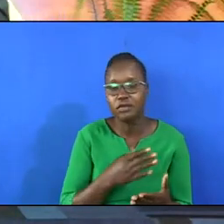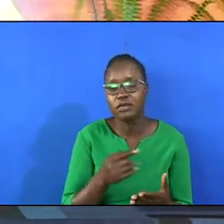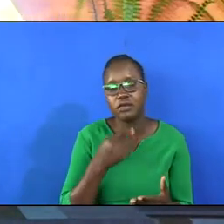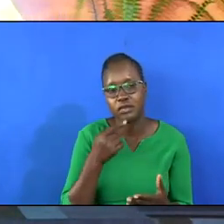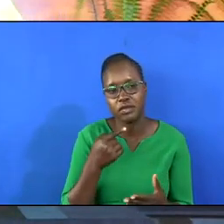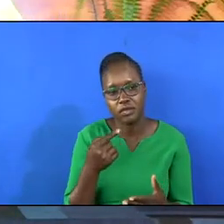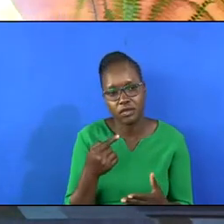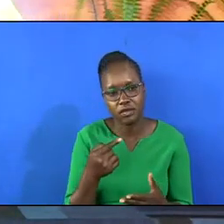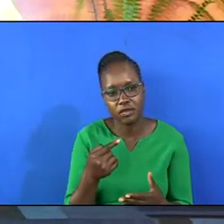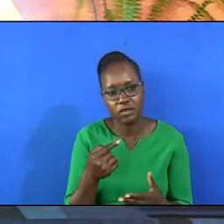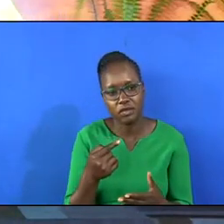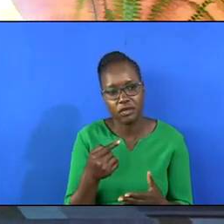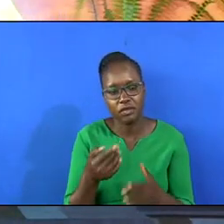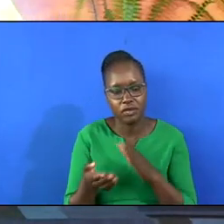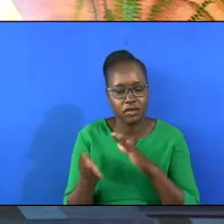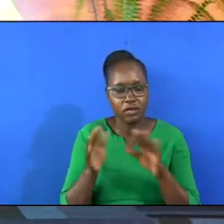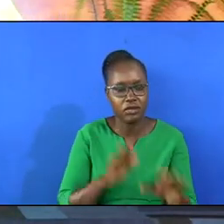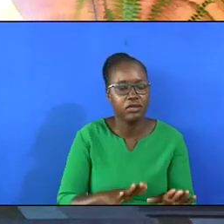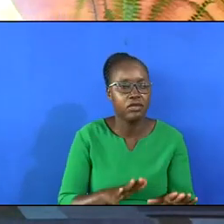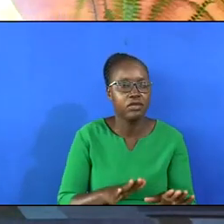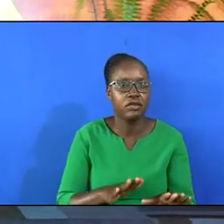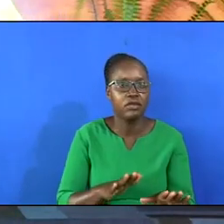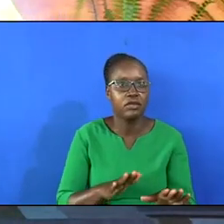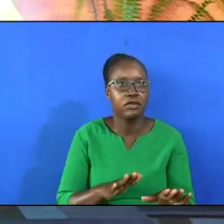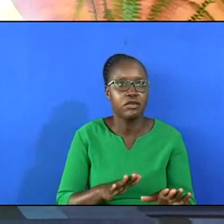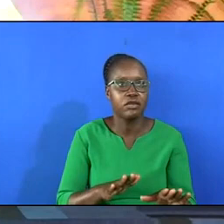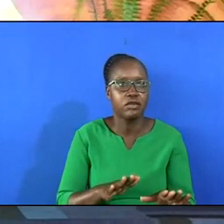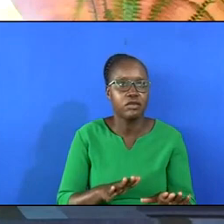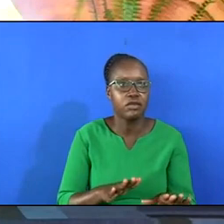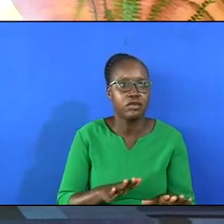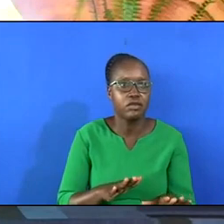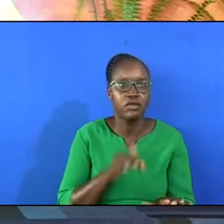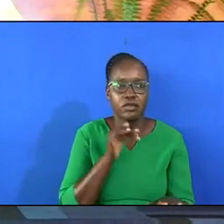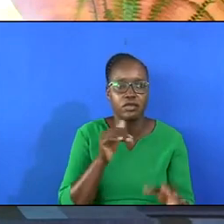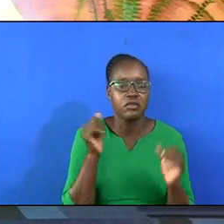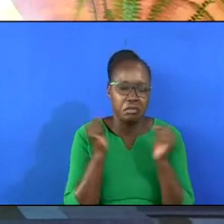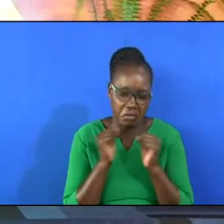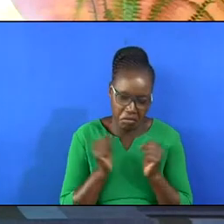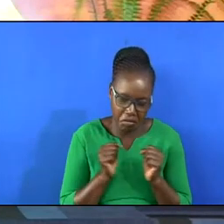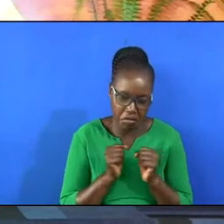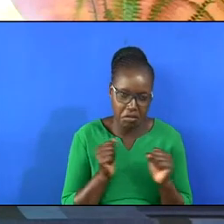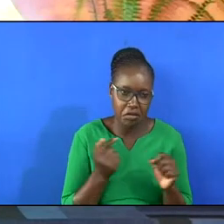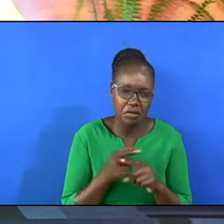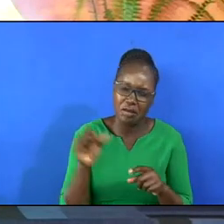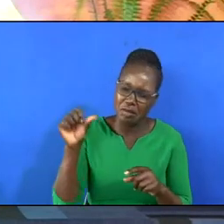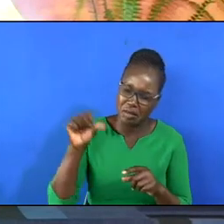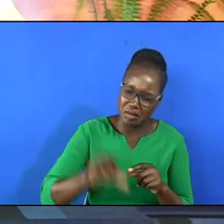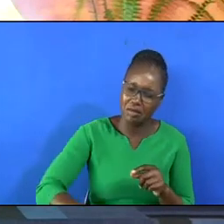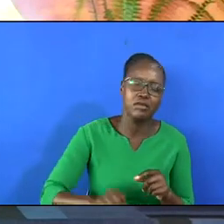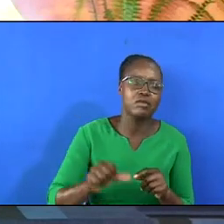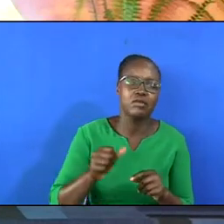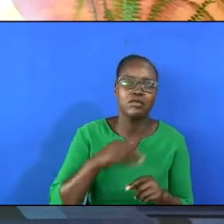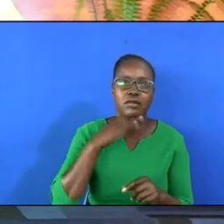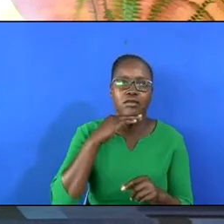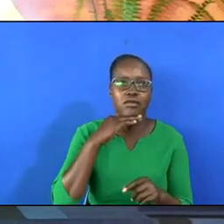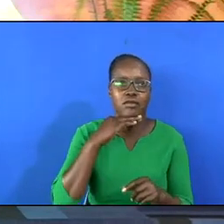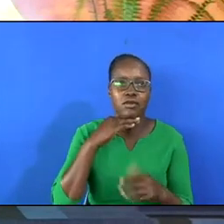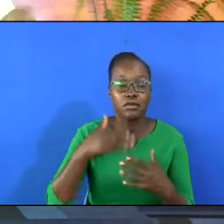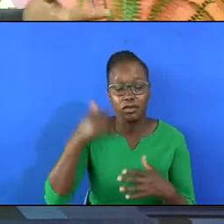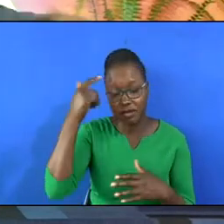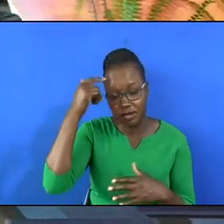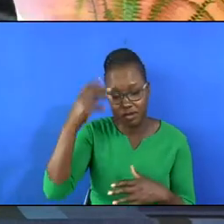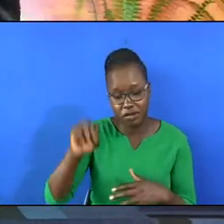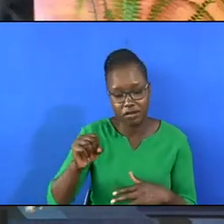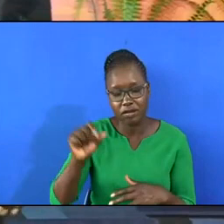says he died not the death of malaria but the worst death ever thought of the